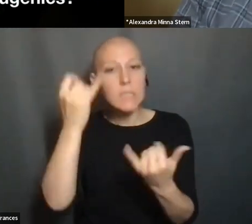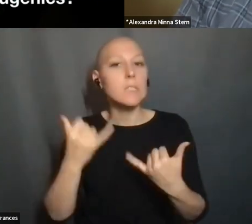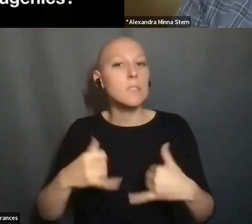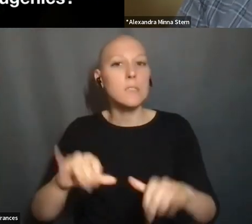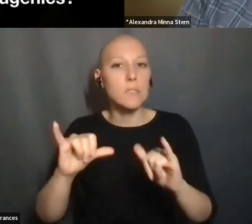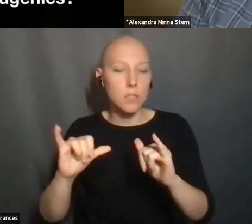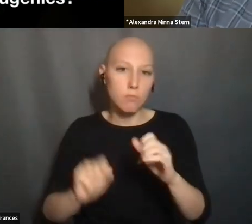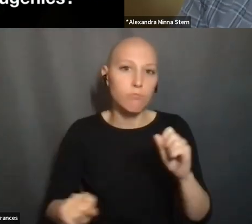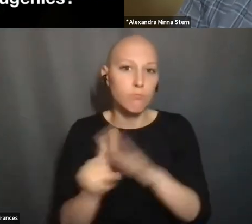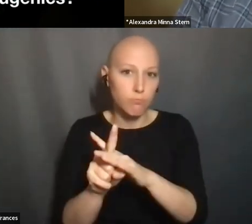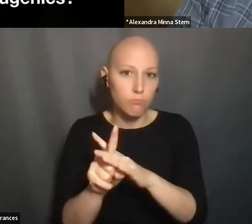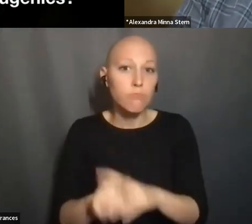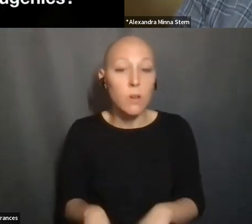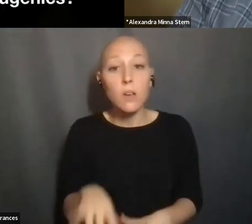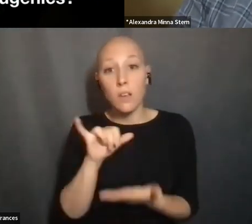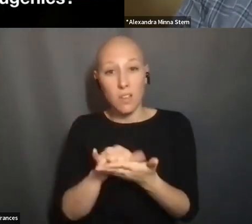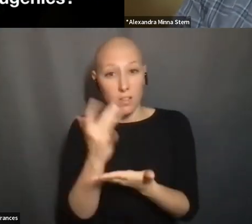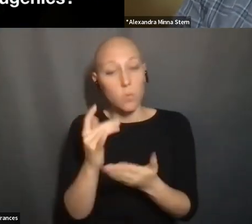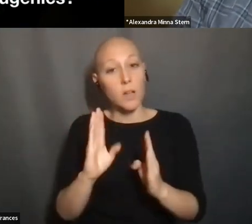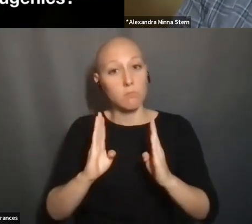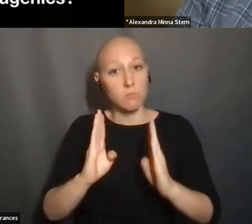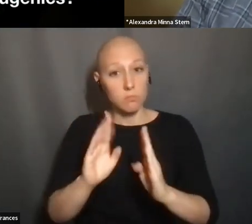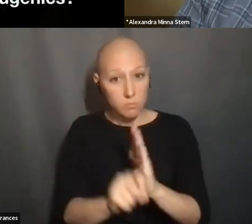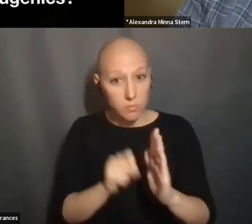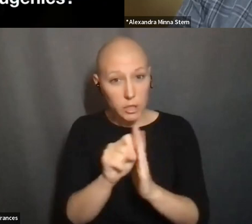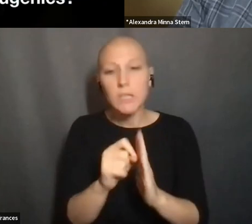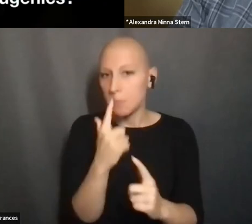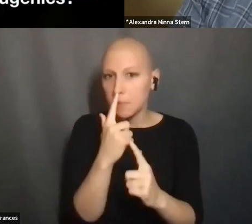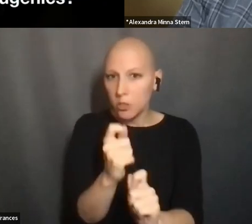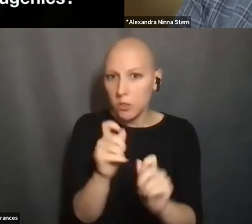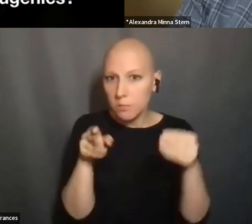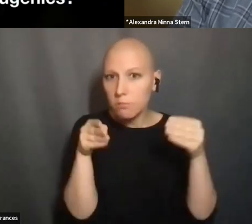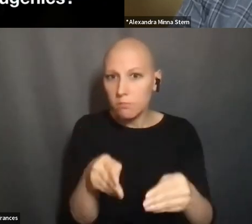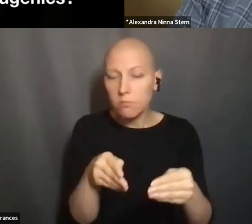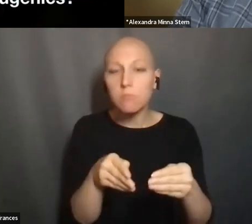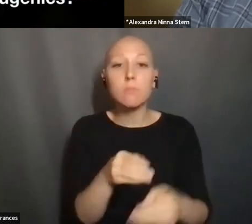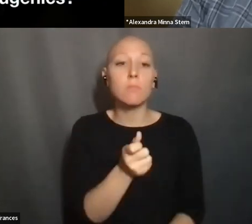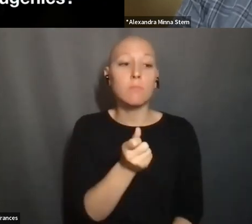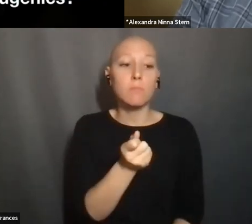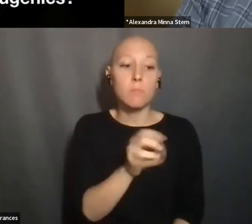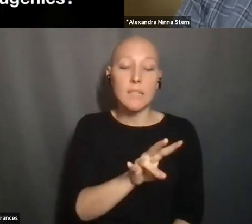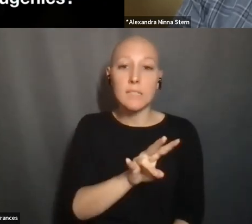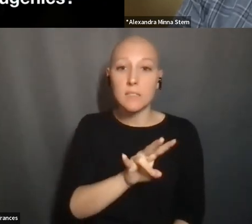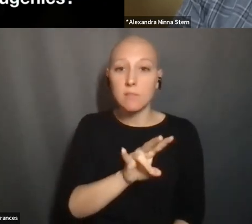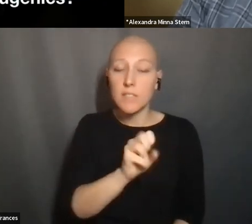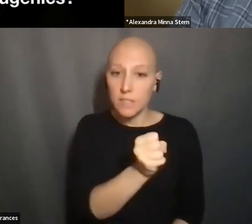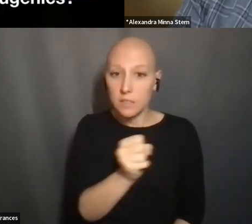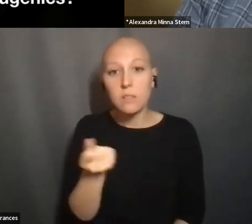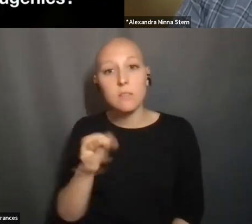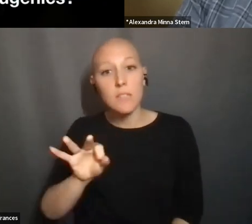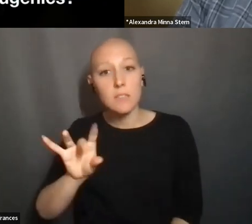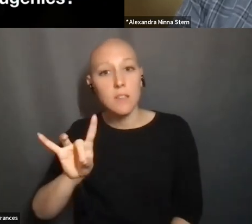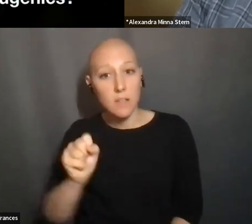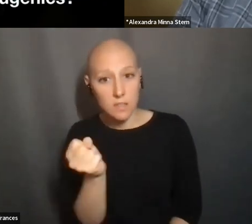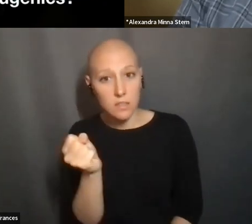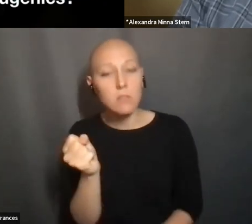VERY INTERESTED IN FOCUSING ON THIS PERIOD, ESPECIALLY FROM THE 1970S AND 1980S, WHICH WAS A PERIOD OF INTENSE